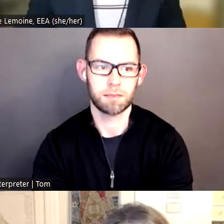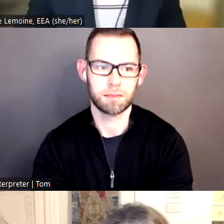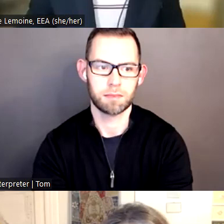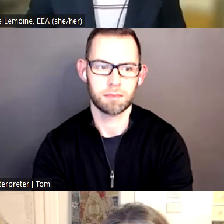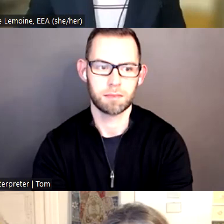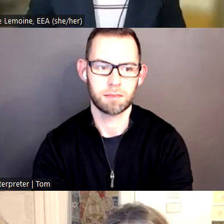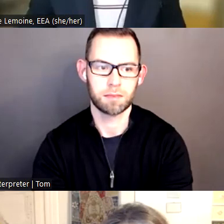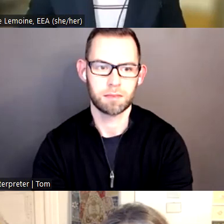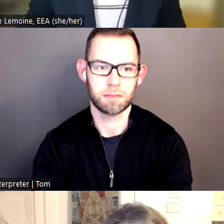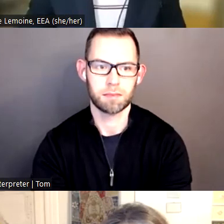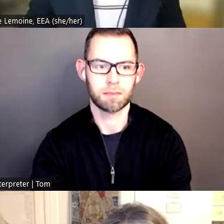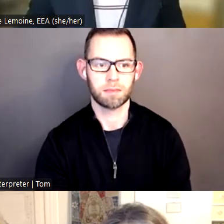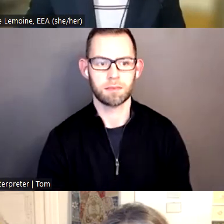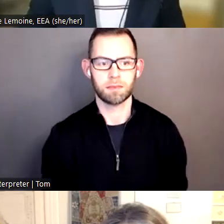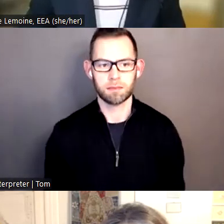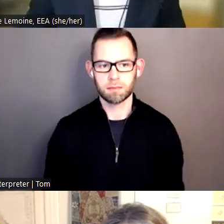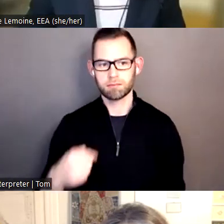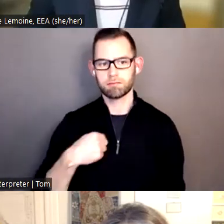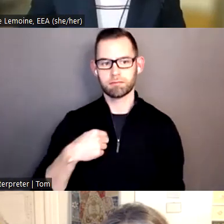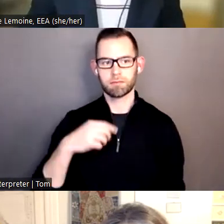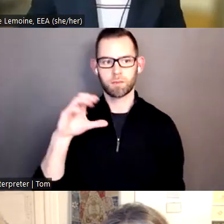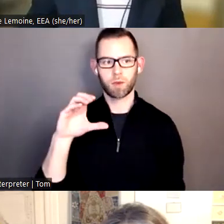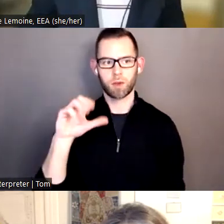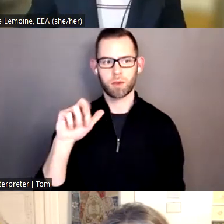Just a few more seconds here.